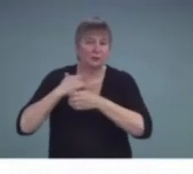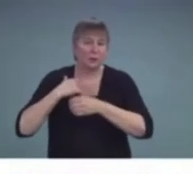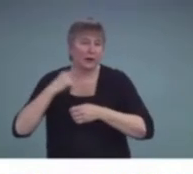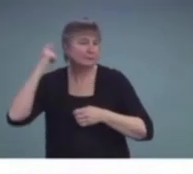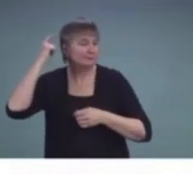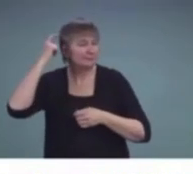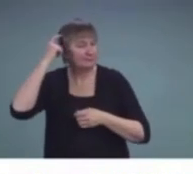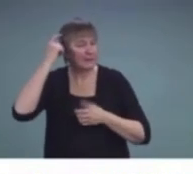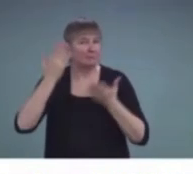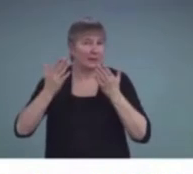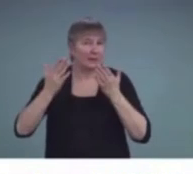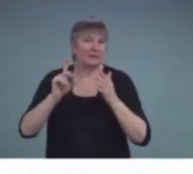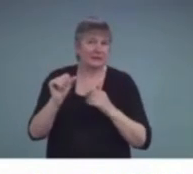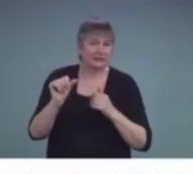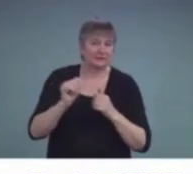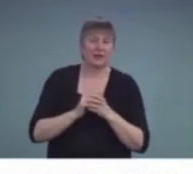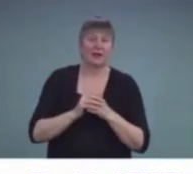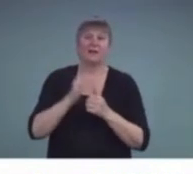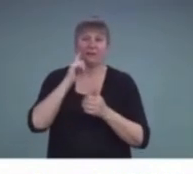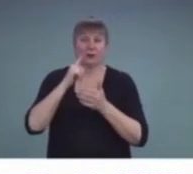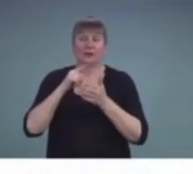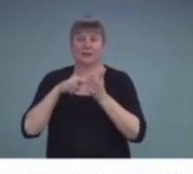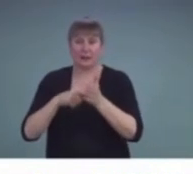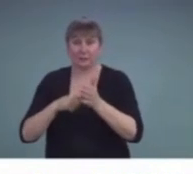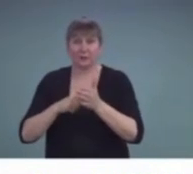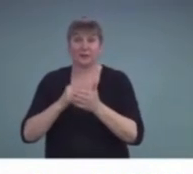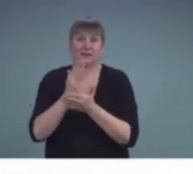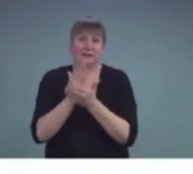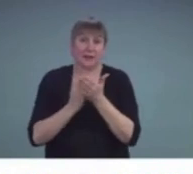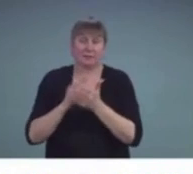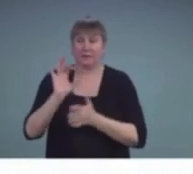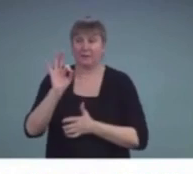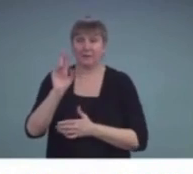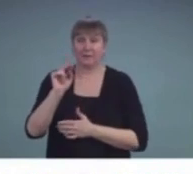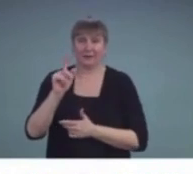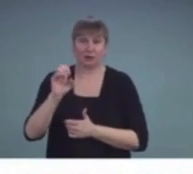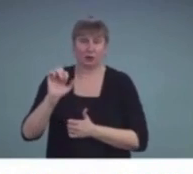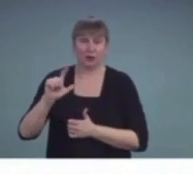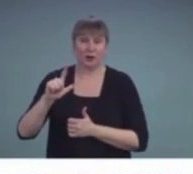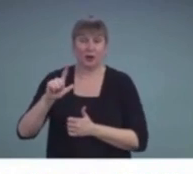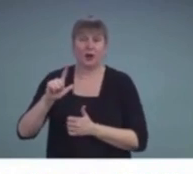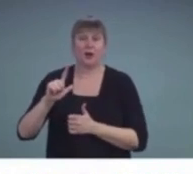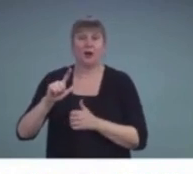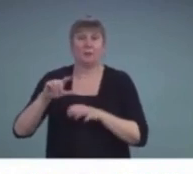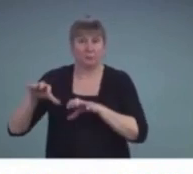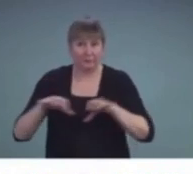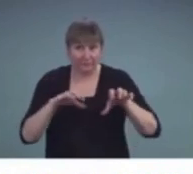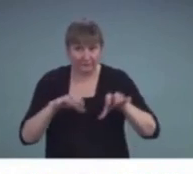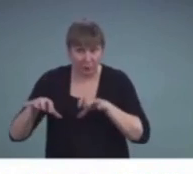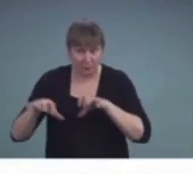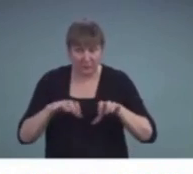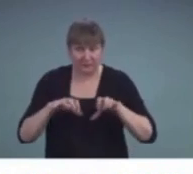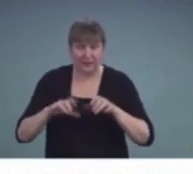including some functional performance assessments. But again, they did not recognize that the hearing loss was part of the